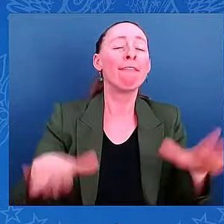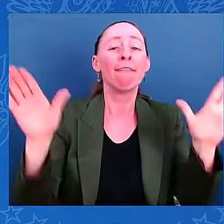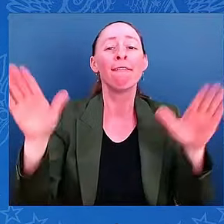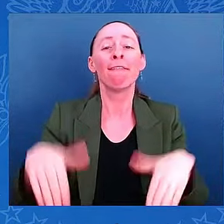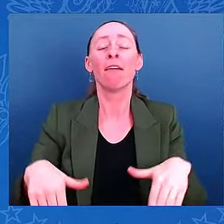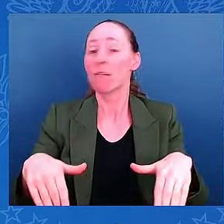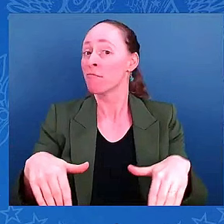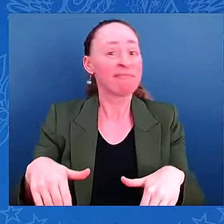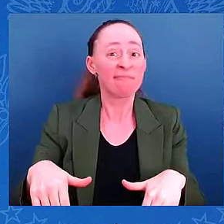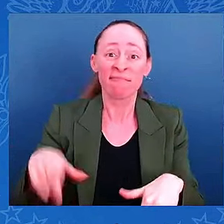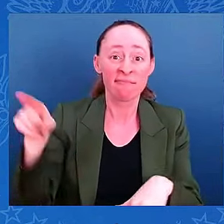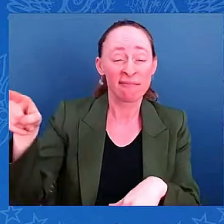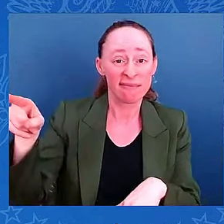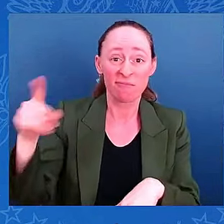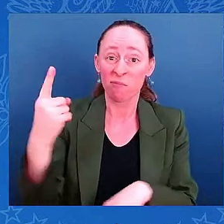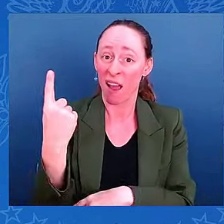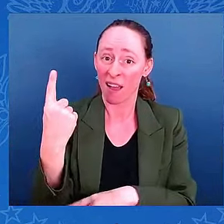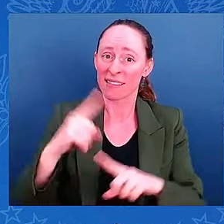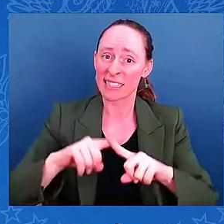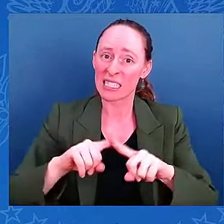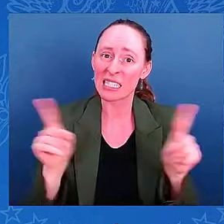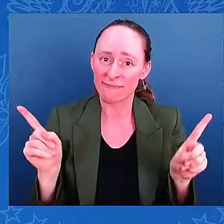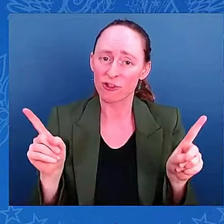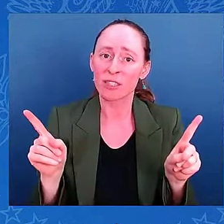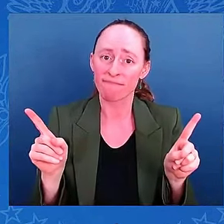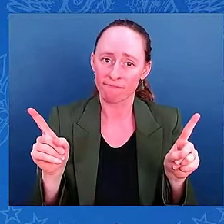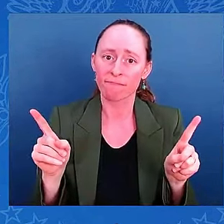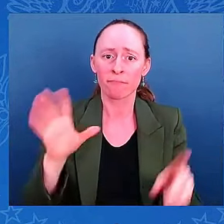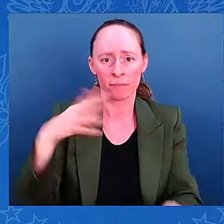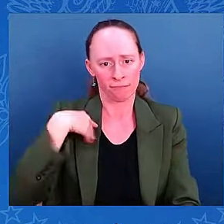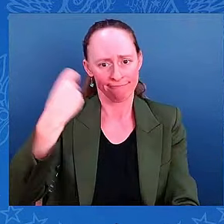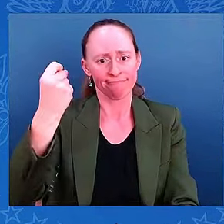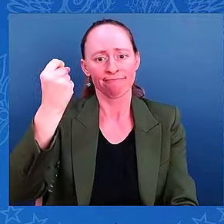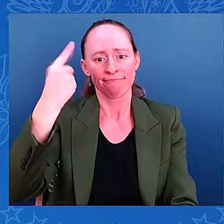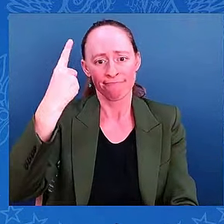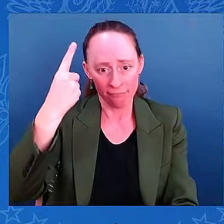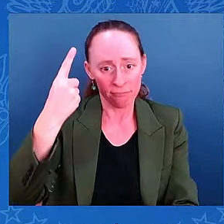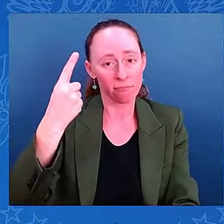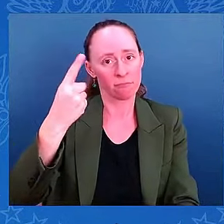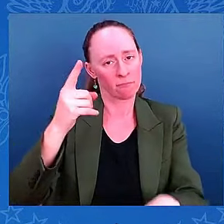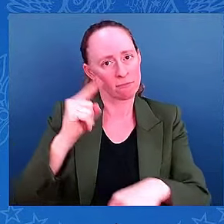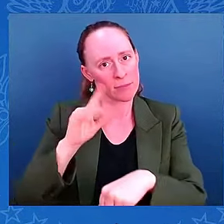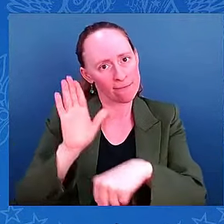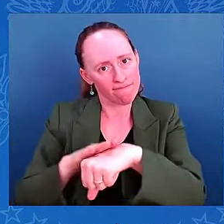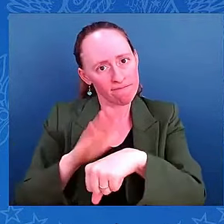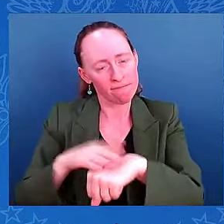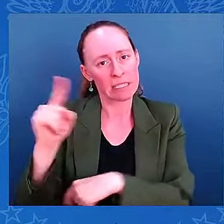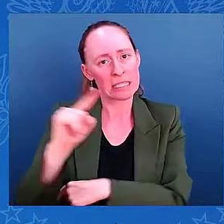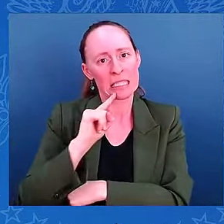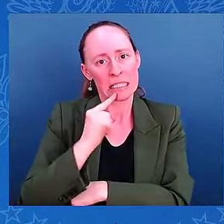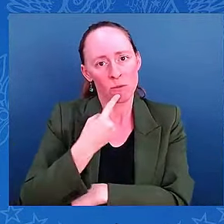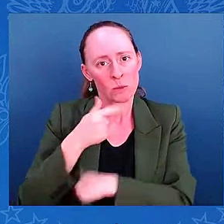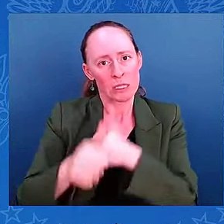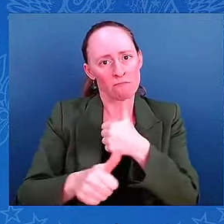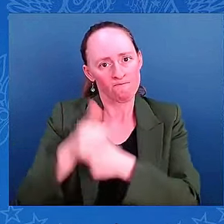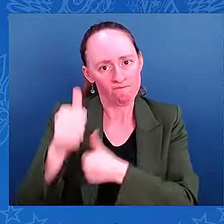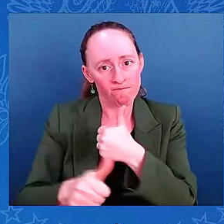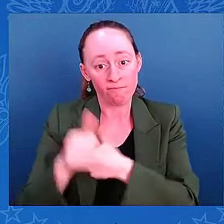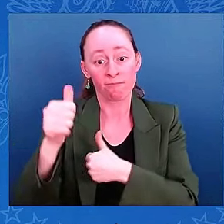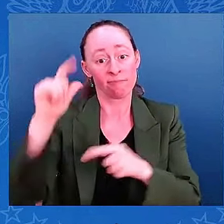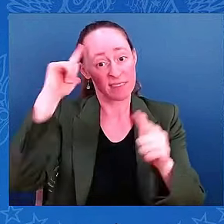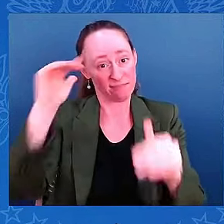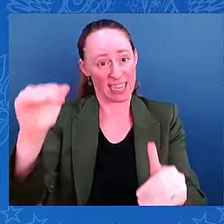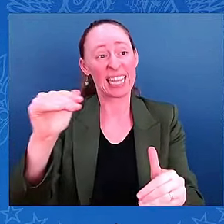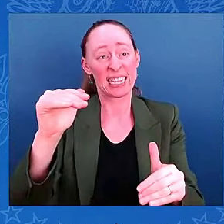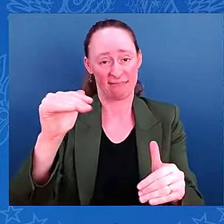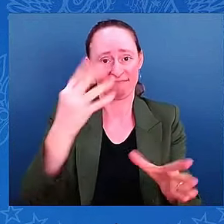by every measure, understand it's going to be more dangerous, more deadly, and more catastrophic. So please listen to your local